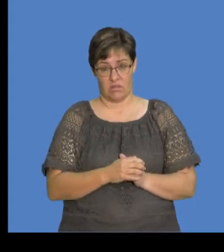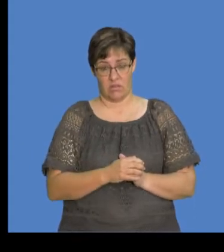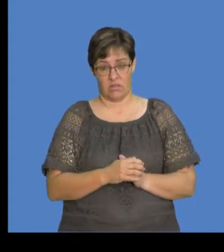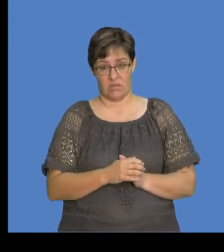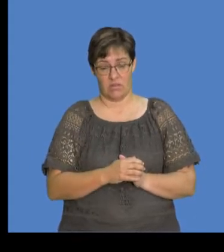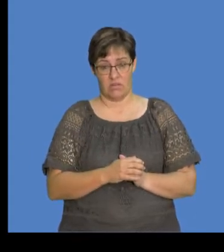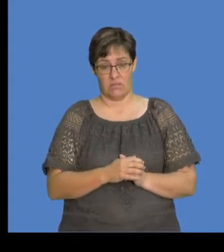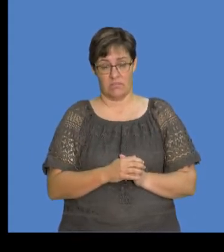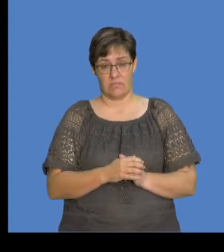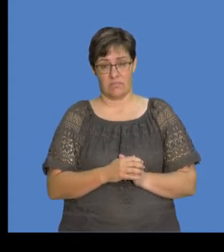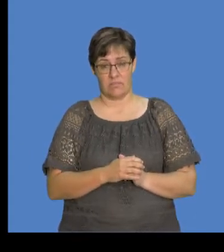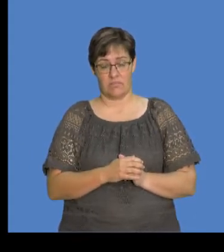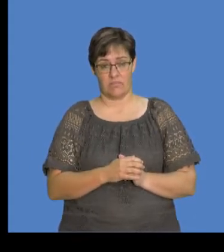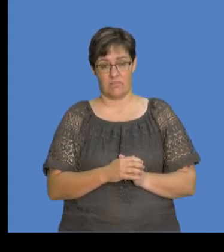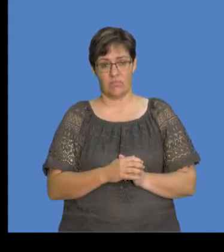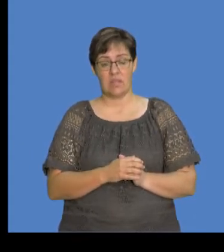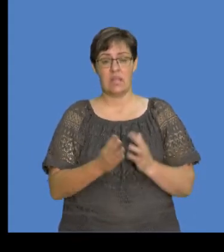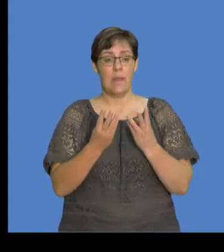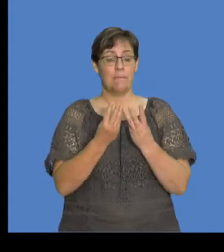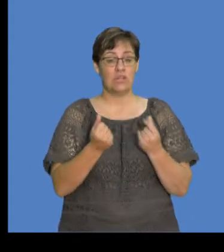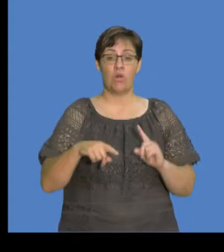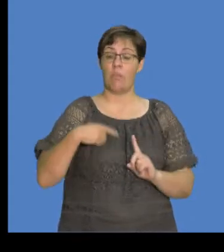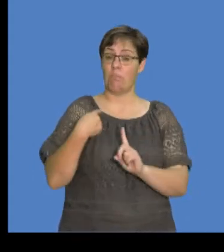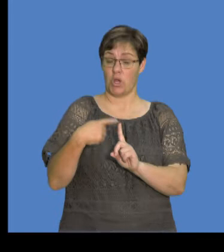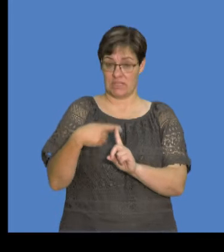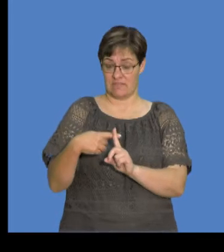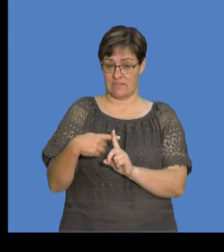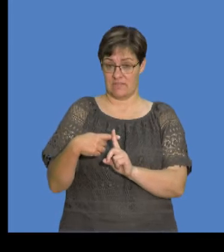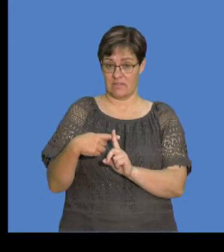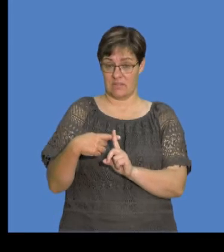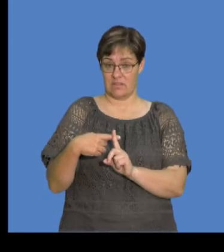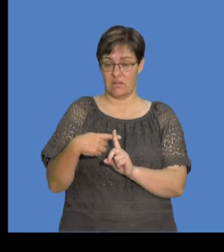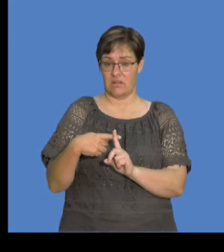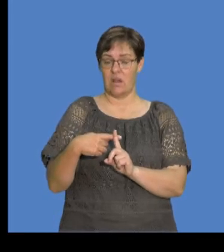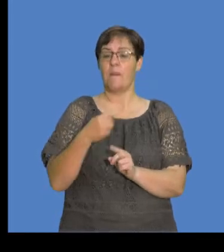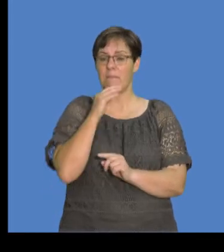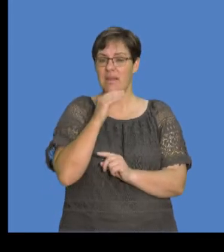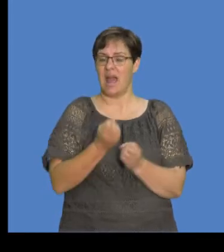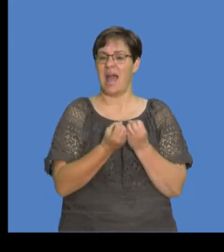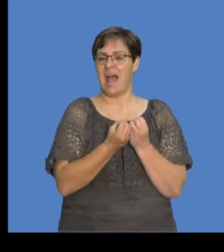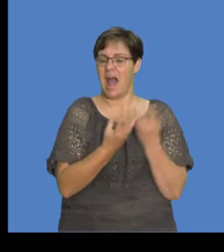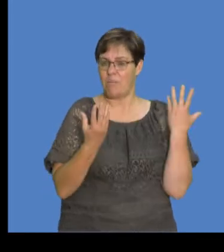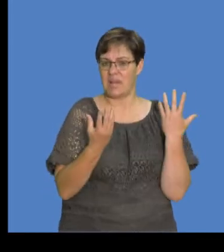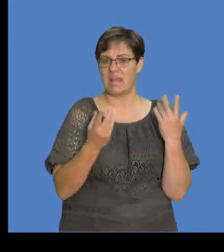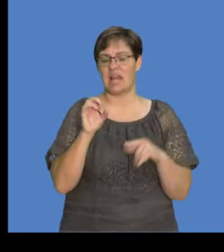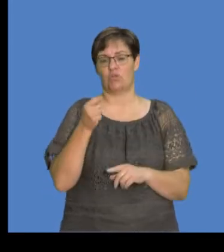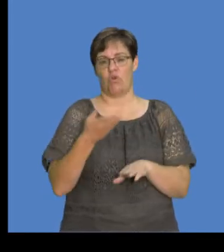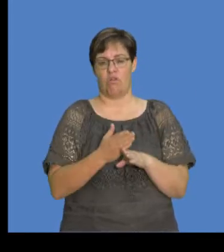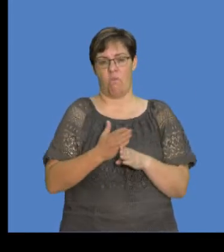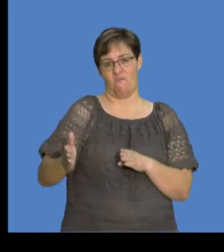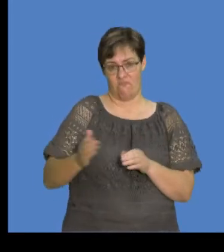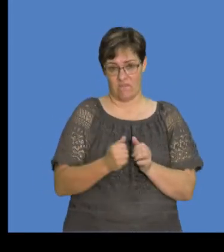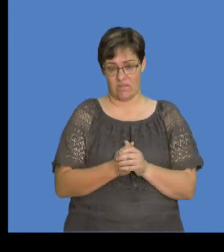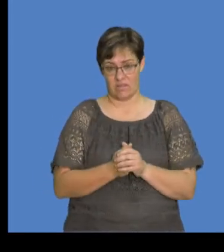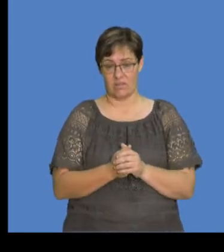the material is positively charged, it has to do with the number of electrons